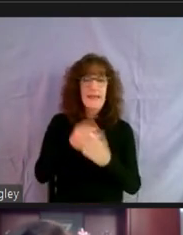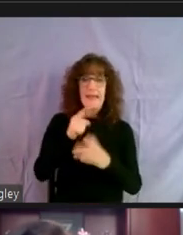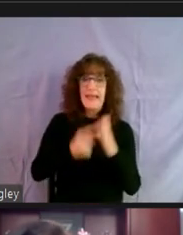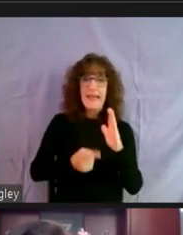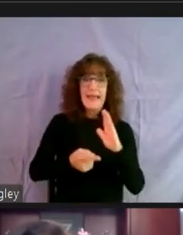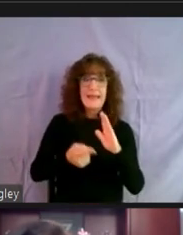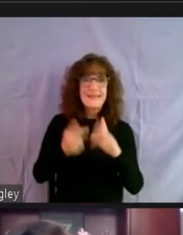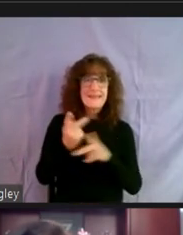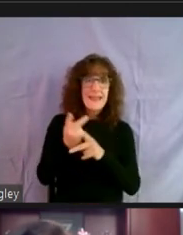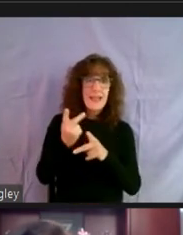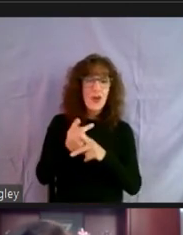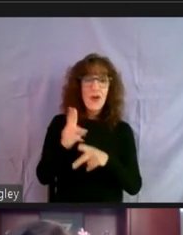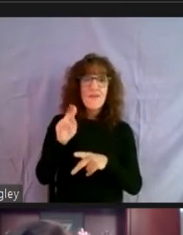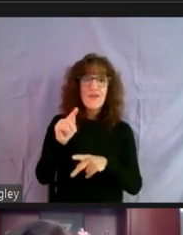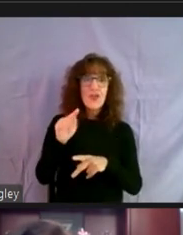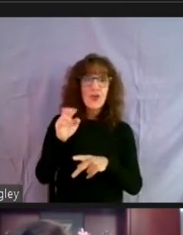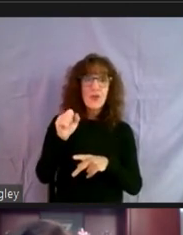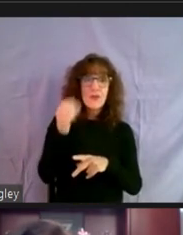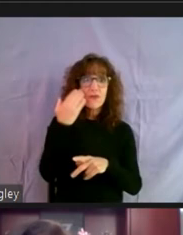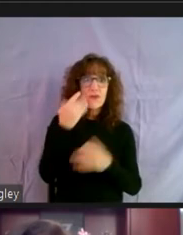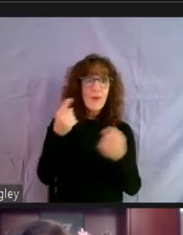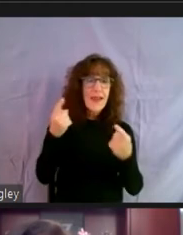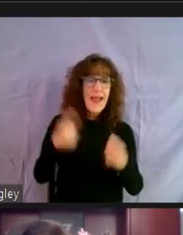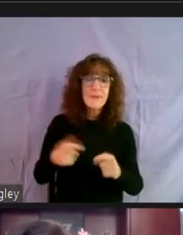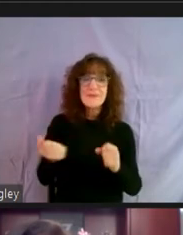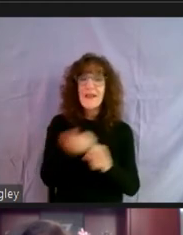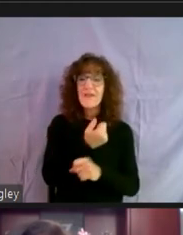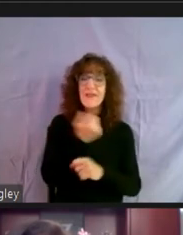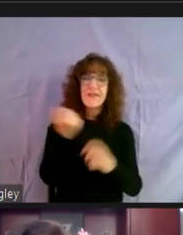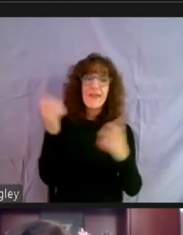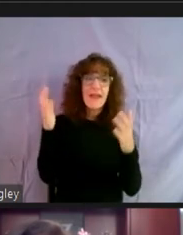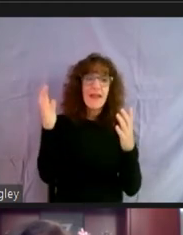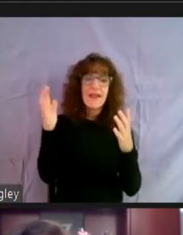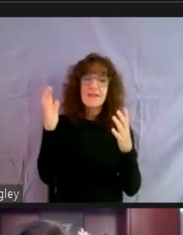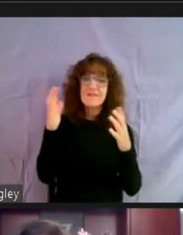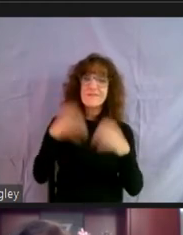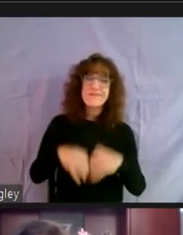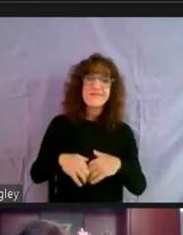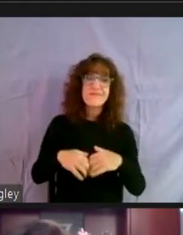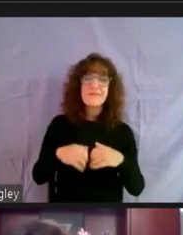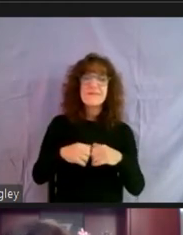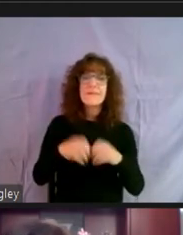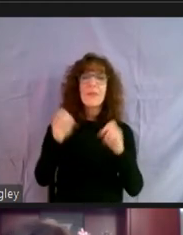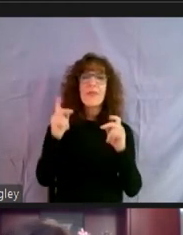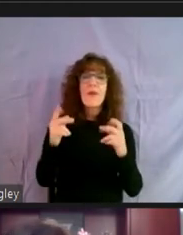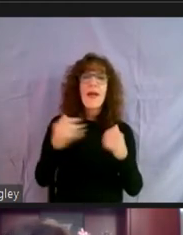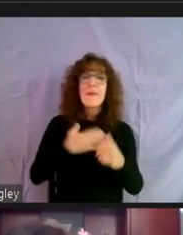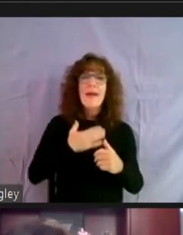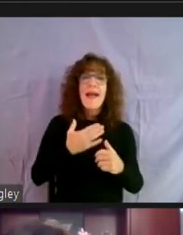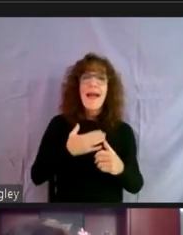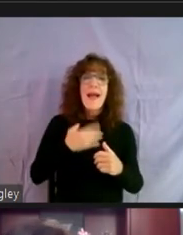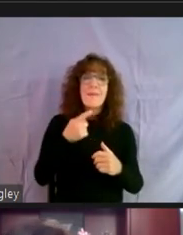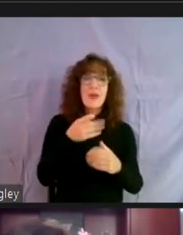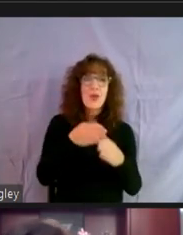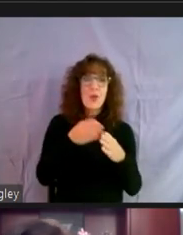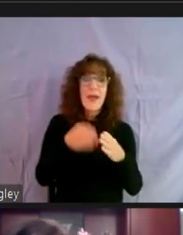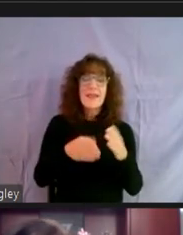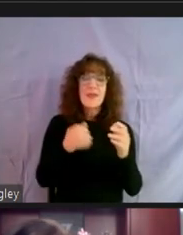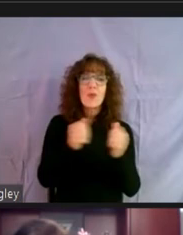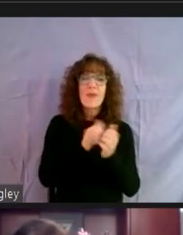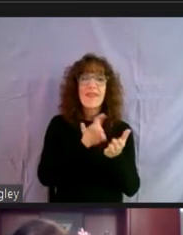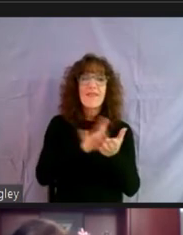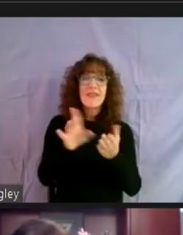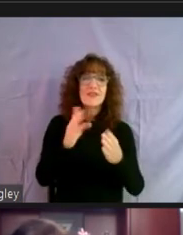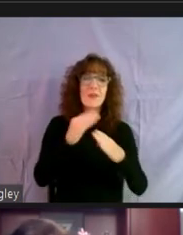we know what happens and, and, uh, the whole thing crumbles. Um, okay. Well, I'm glad, I'm glad you ended too with the eviction